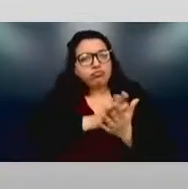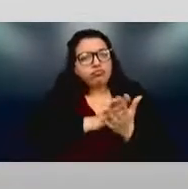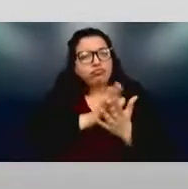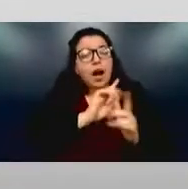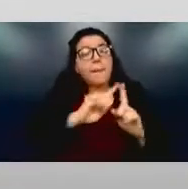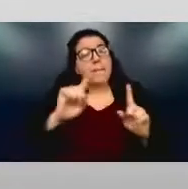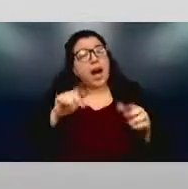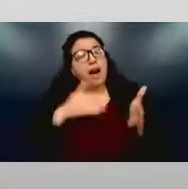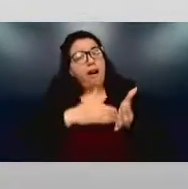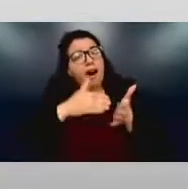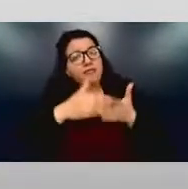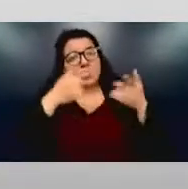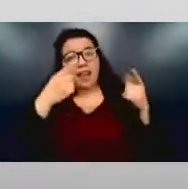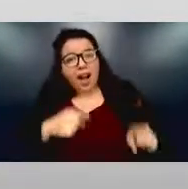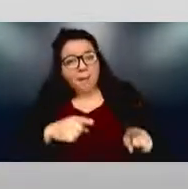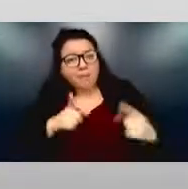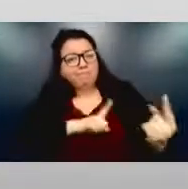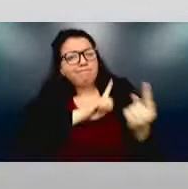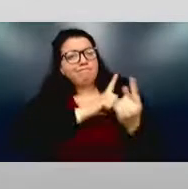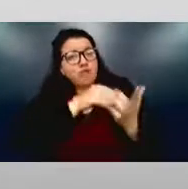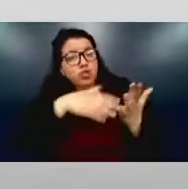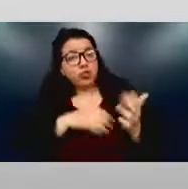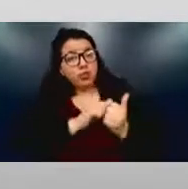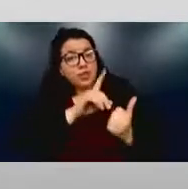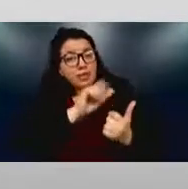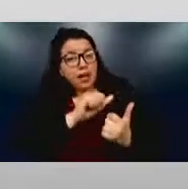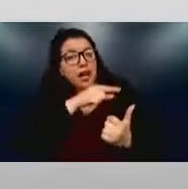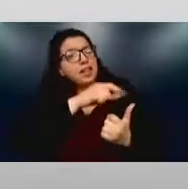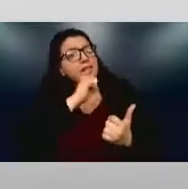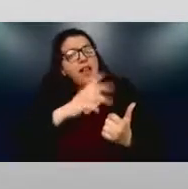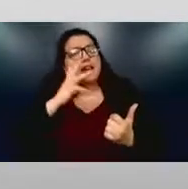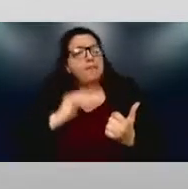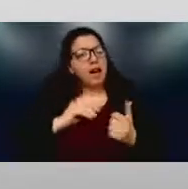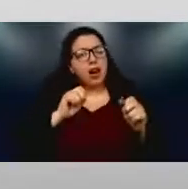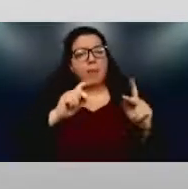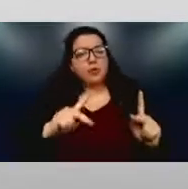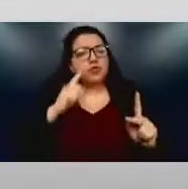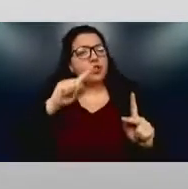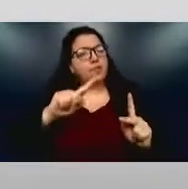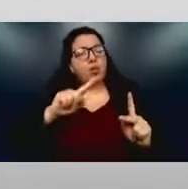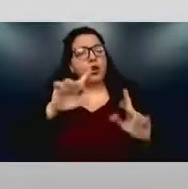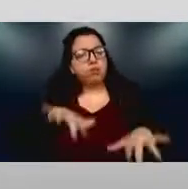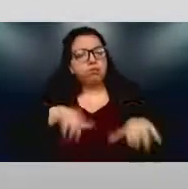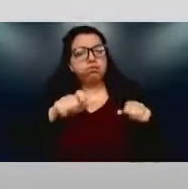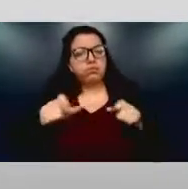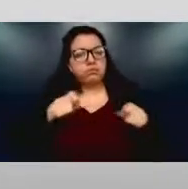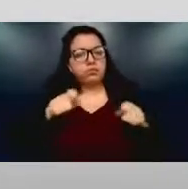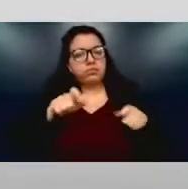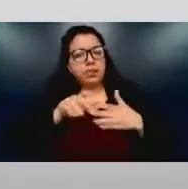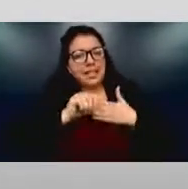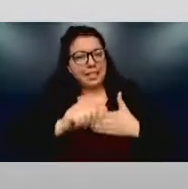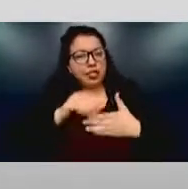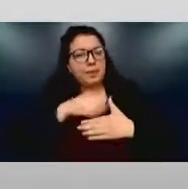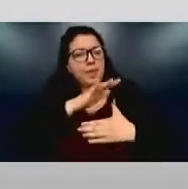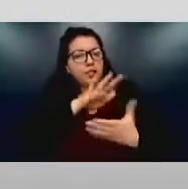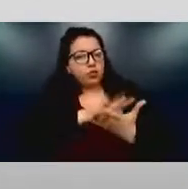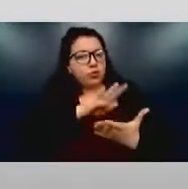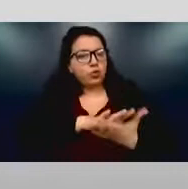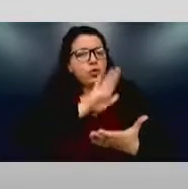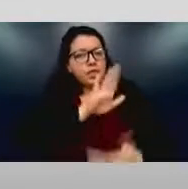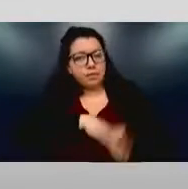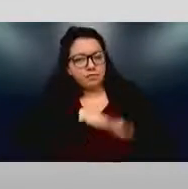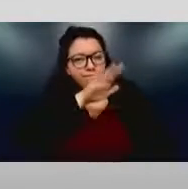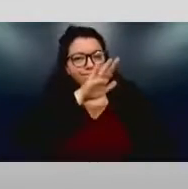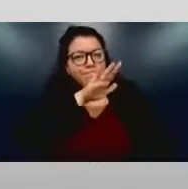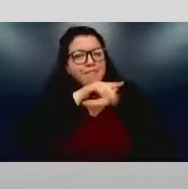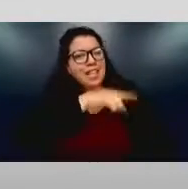haven't been given the opportunity to be leaders in their schools and their communities and so forth. They're kind of just expected to be rather passive and they kind of